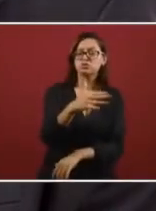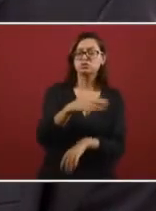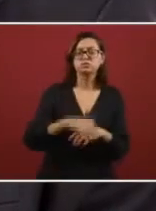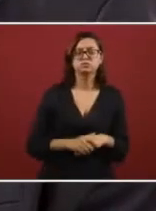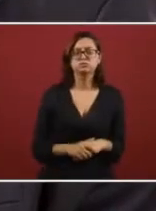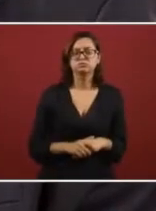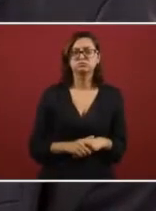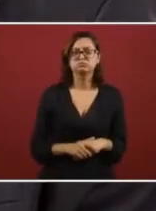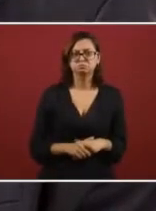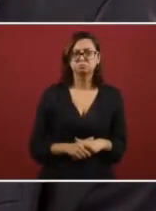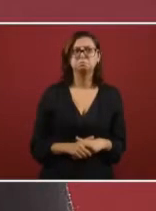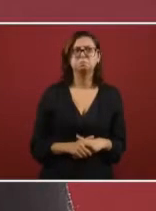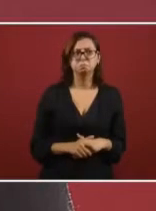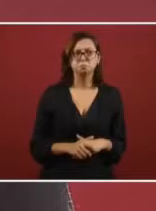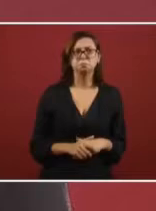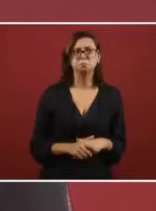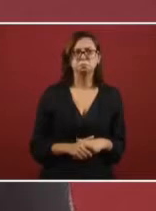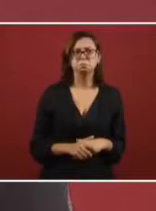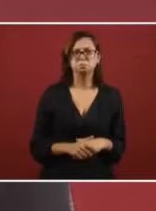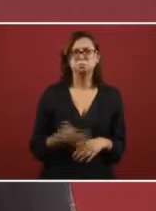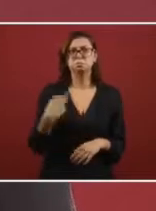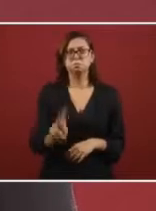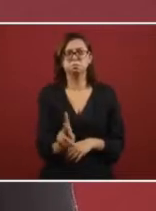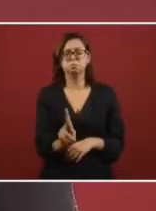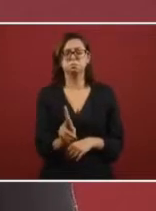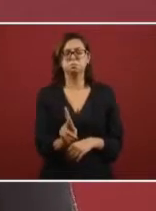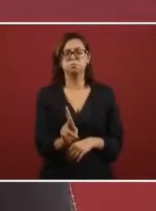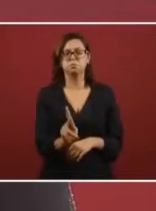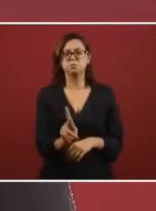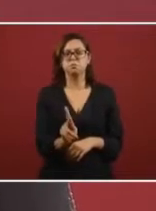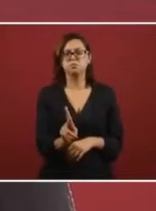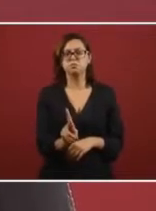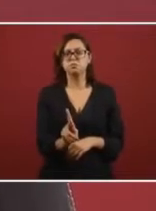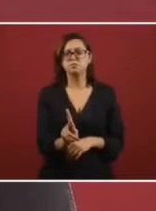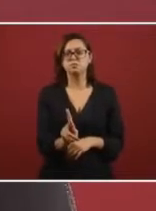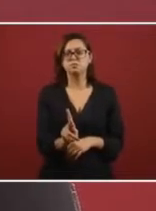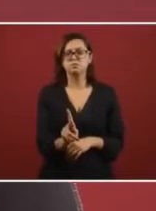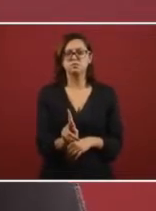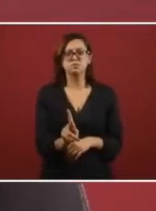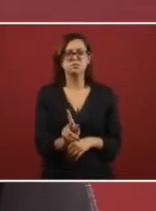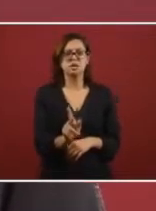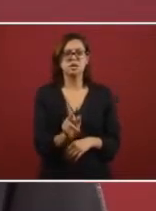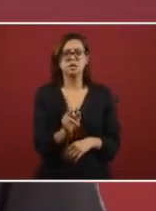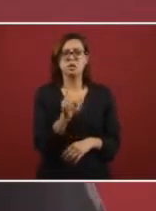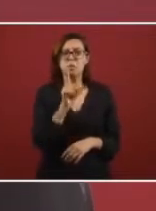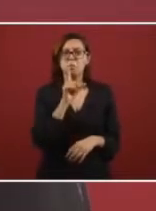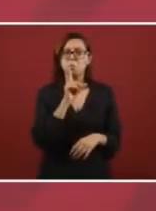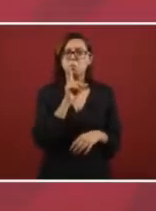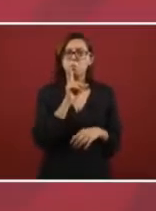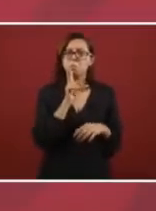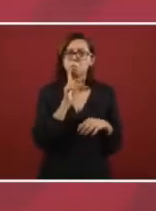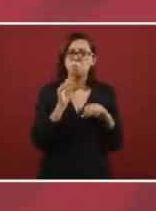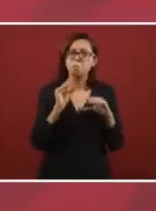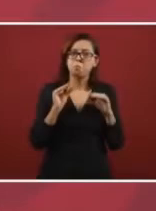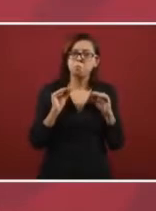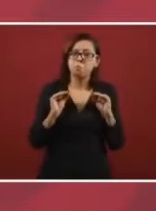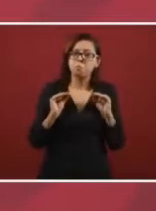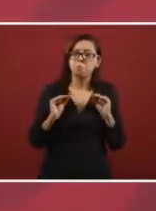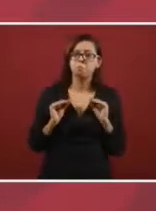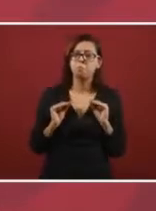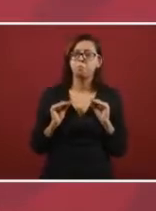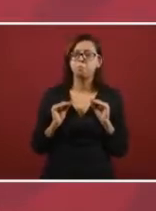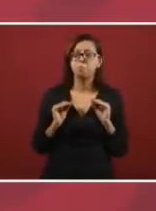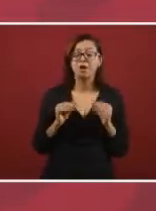without ever saying